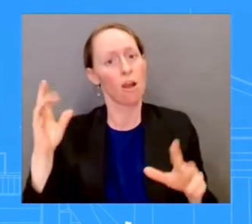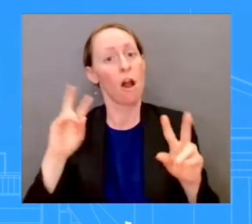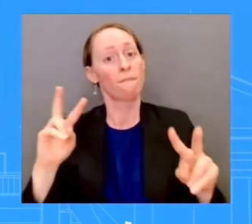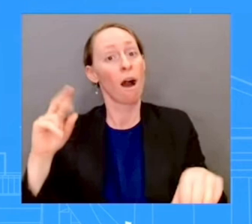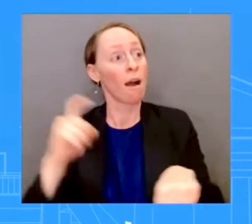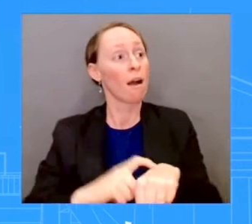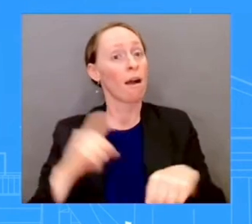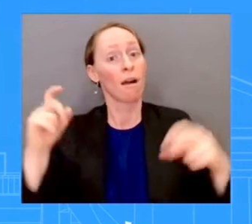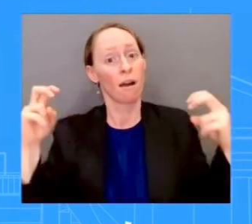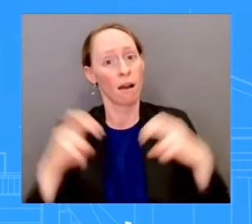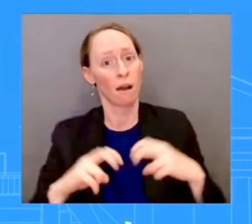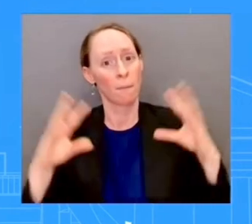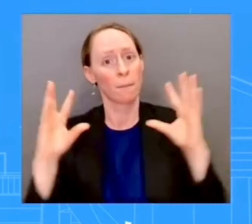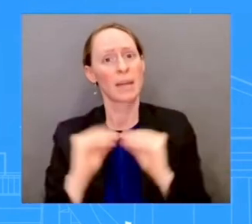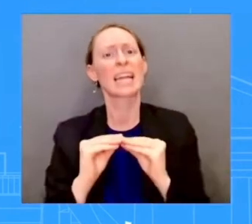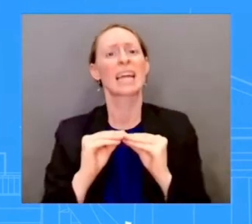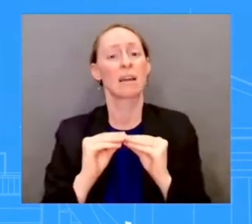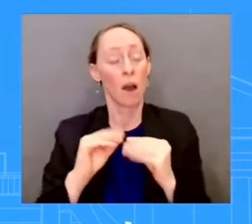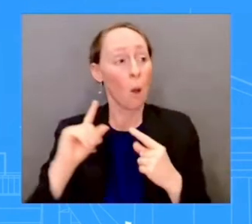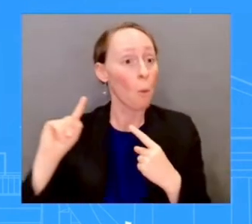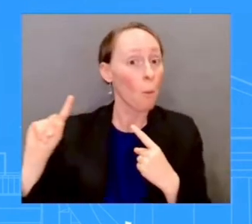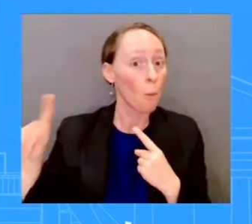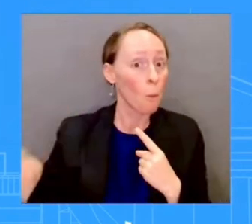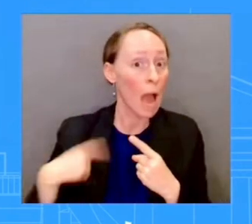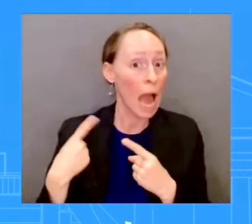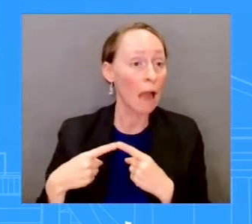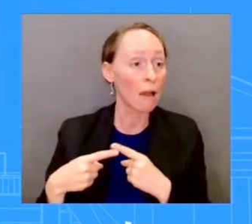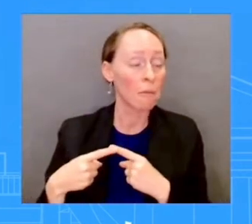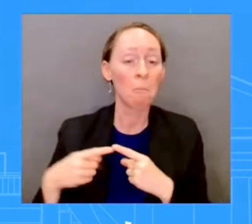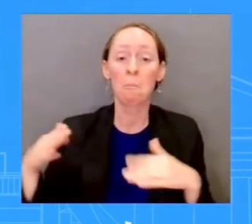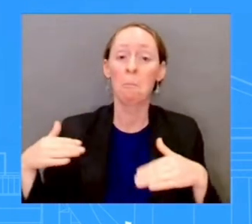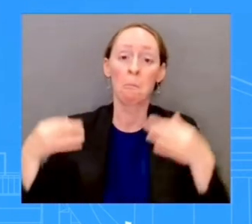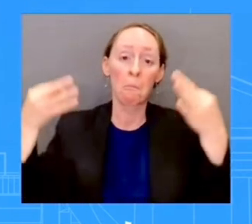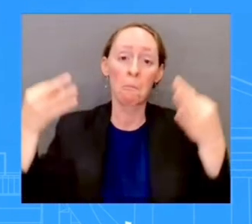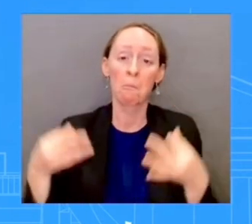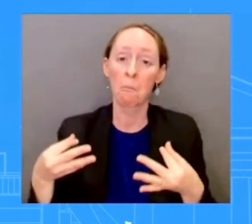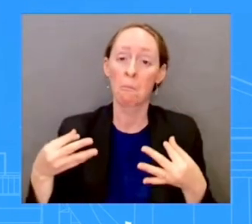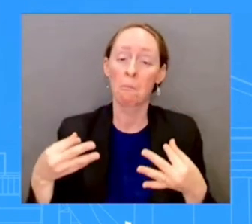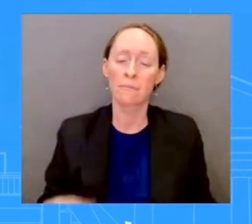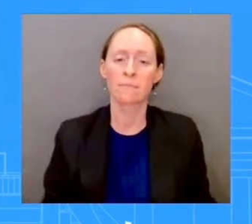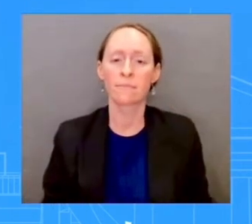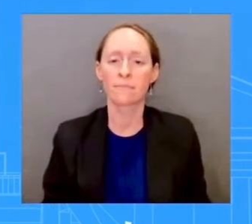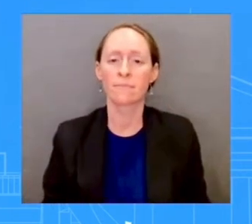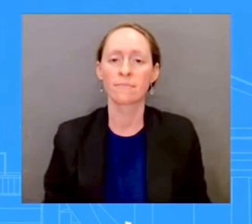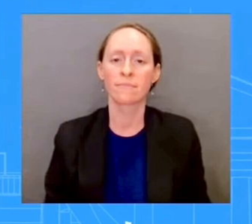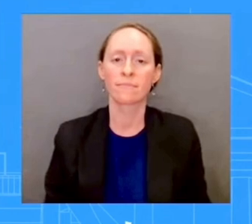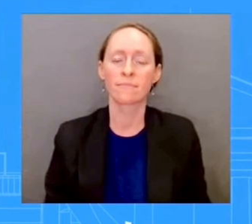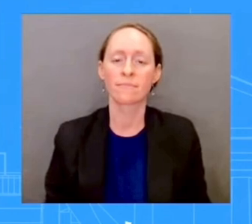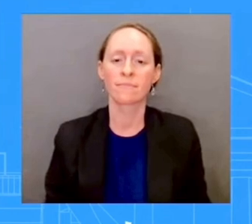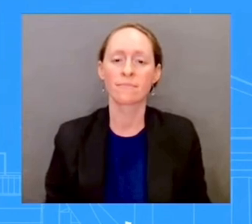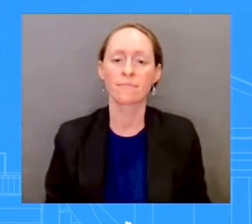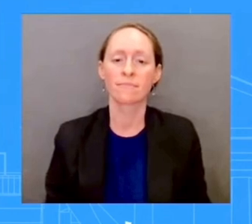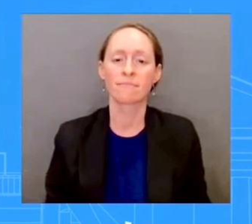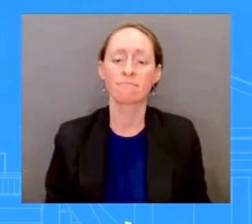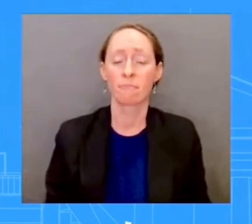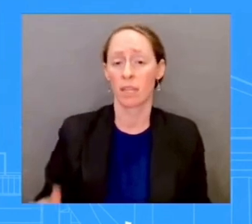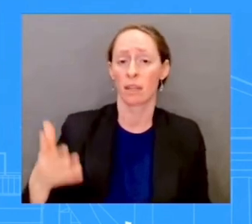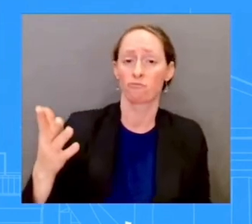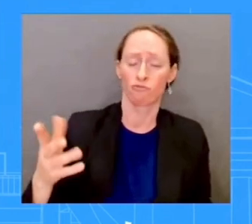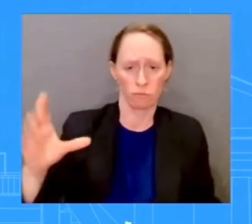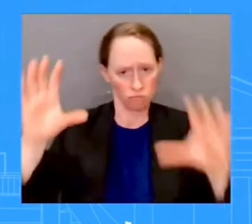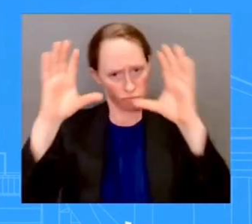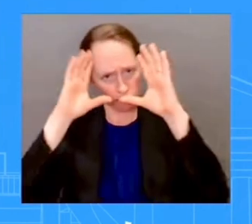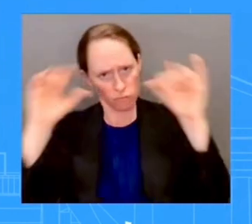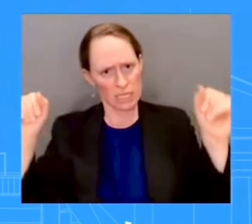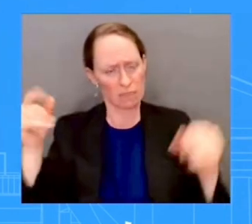But look, this is, you know, I'll just let the President's words stand for himself. He spoke about it during his press conference at Camp David. You heard him